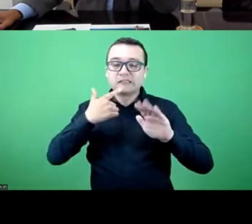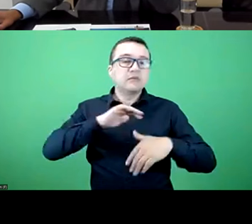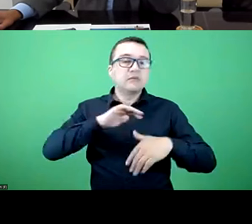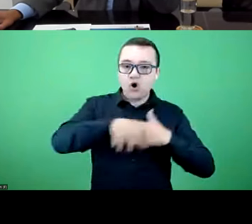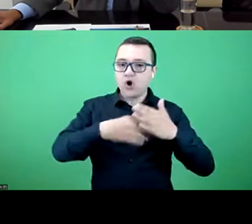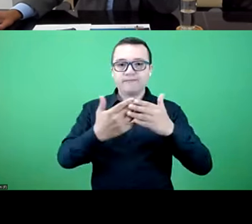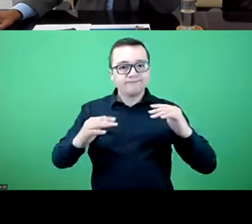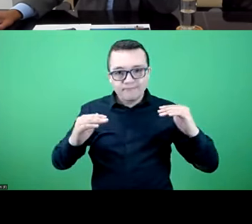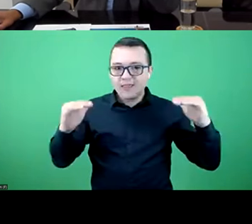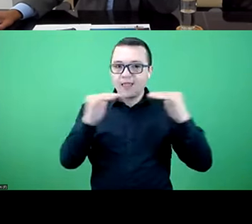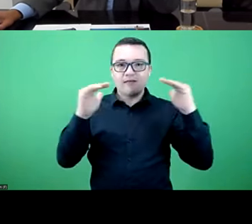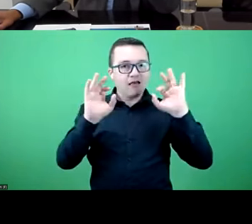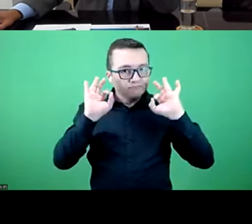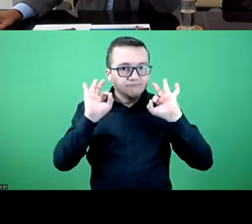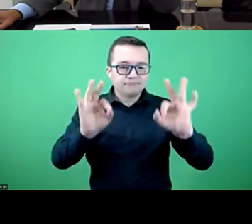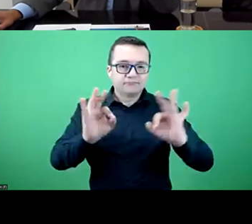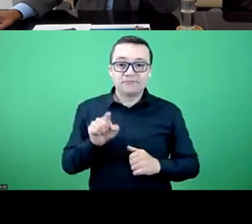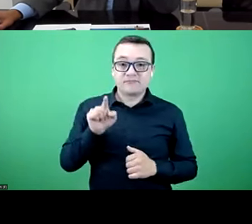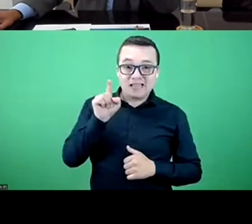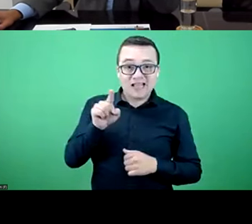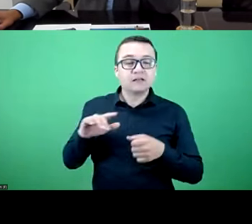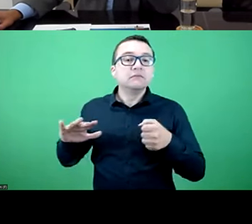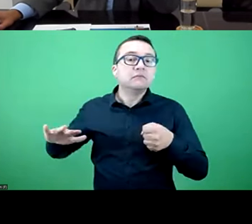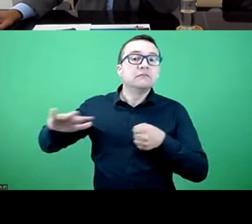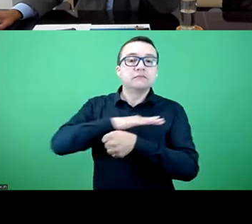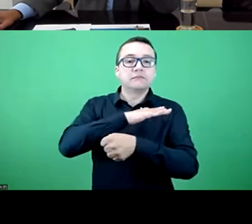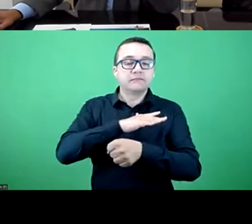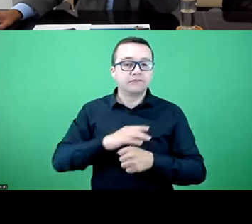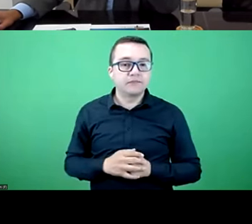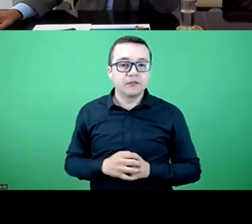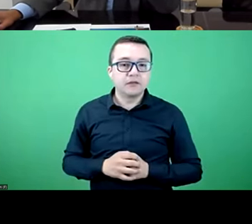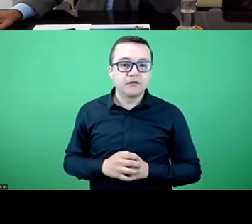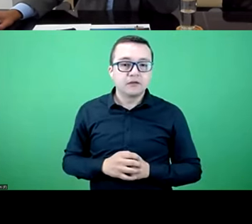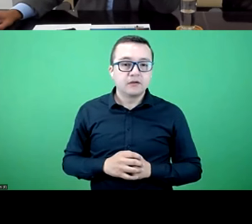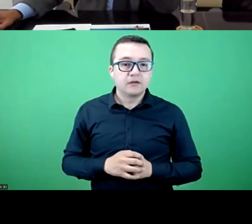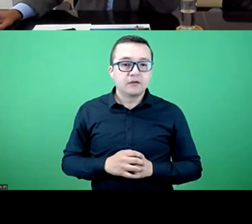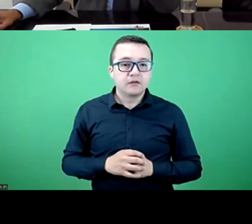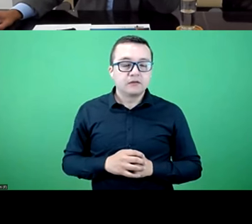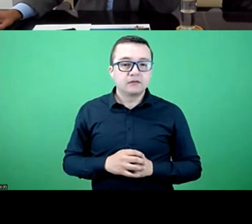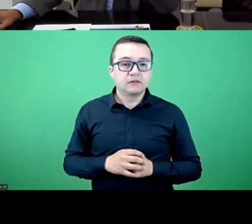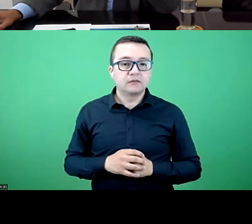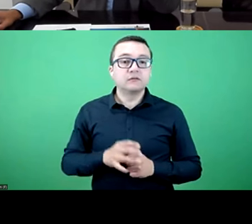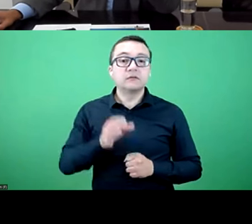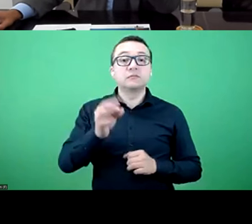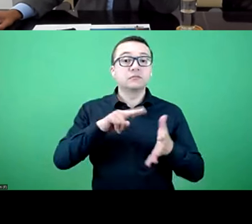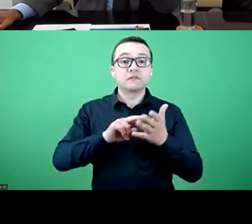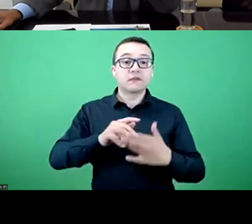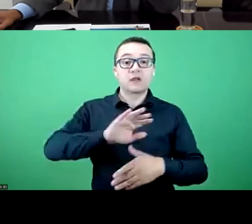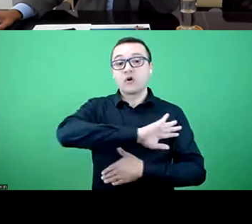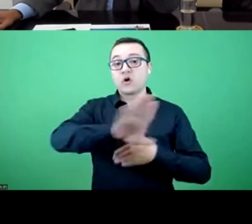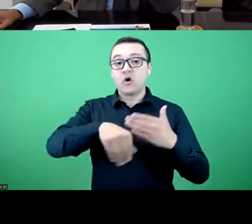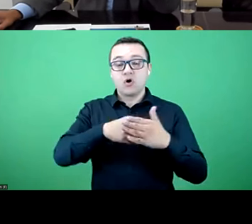universality, integrality, and equity. And the citizens that are under